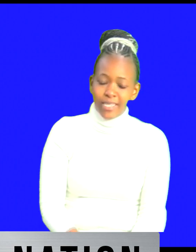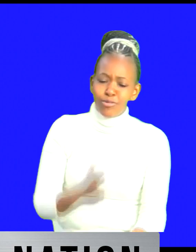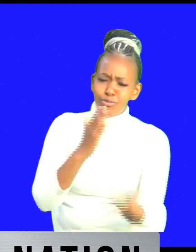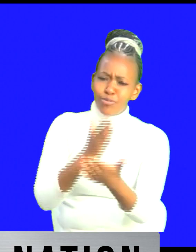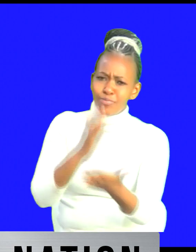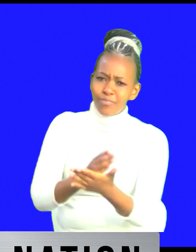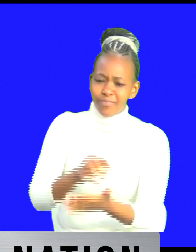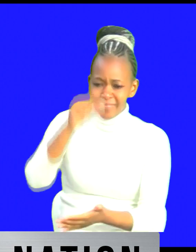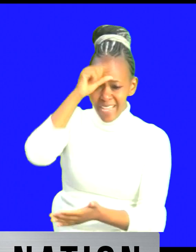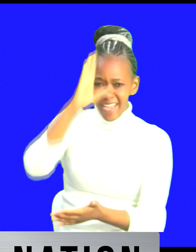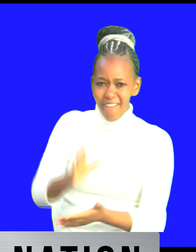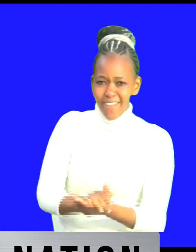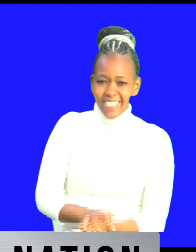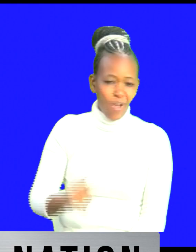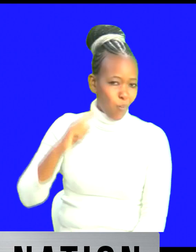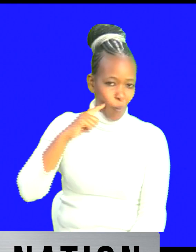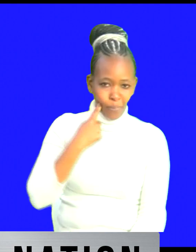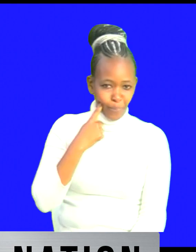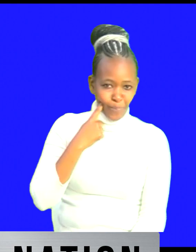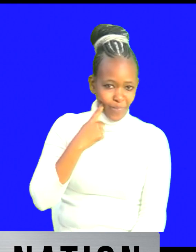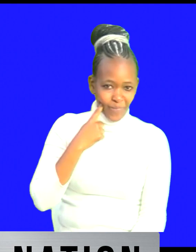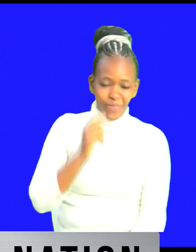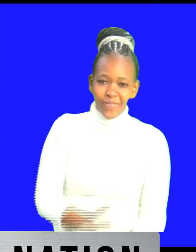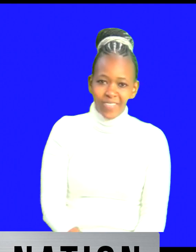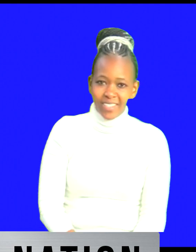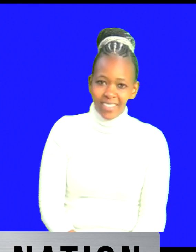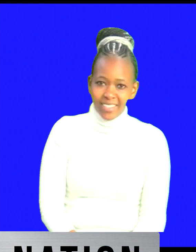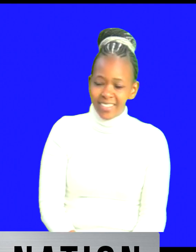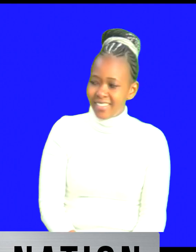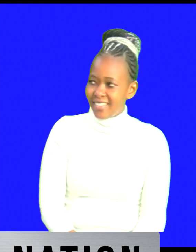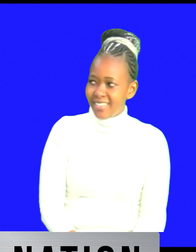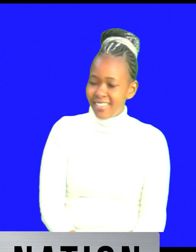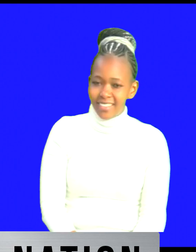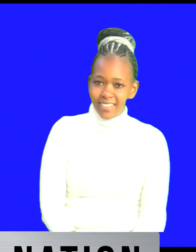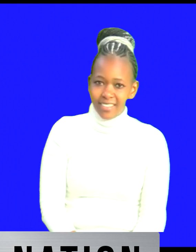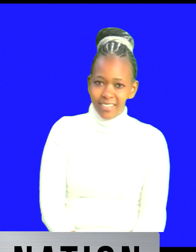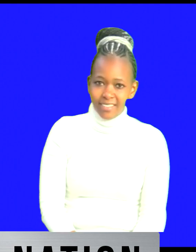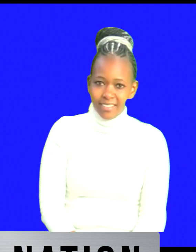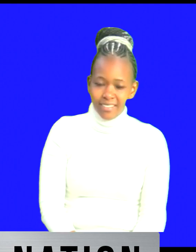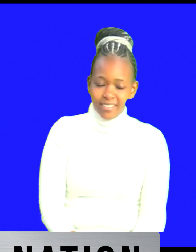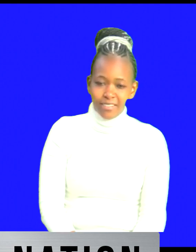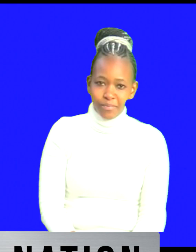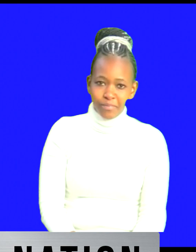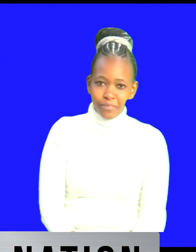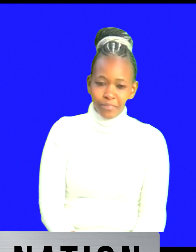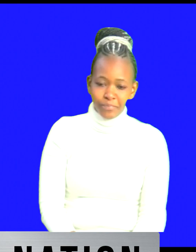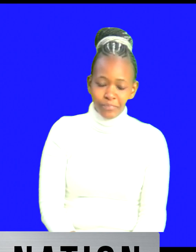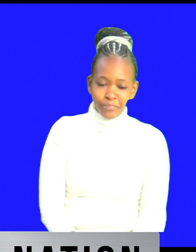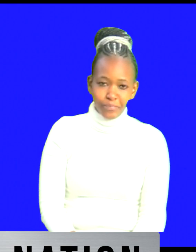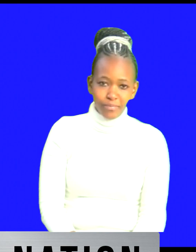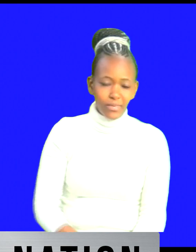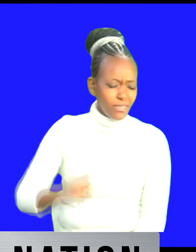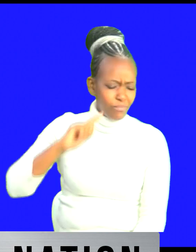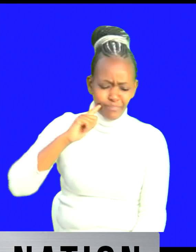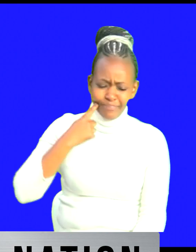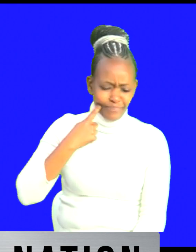about yes johnson success here we are seeing johnson sakaja is a